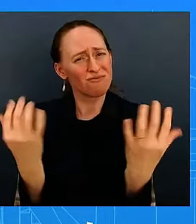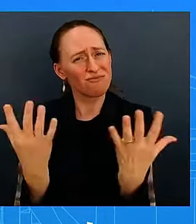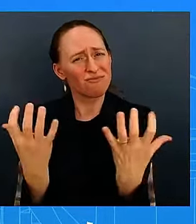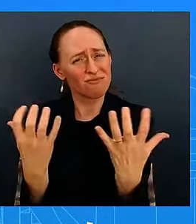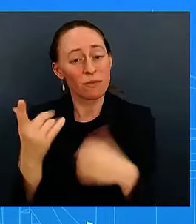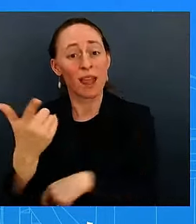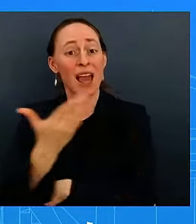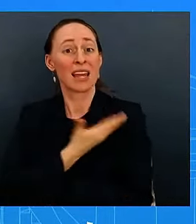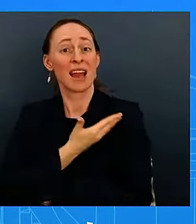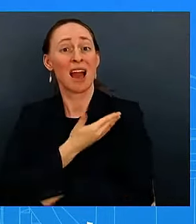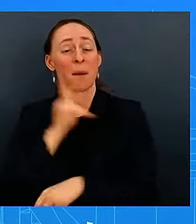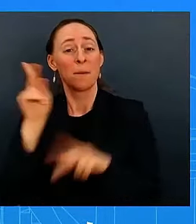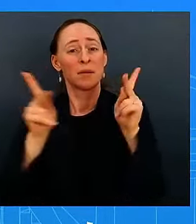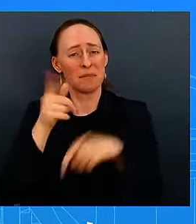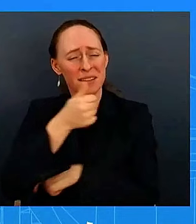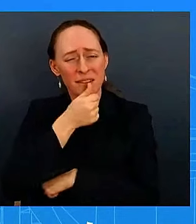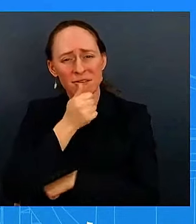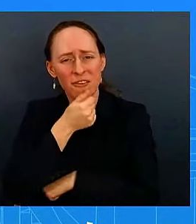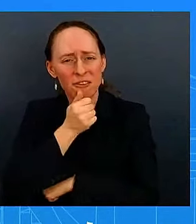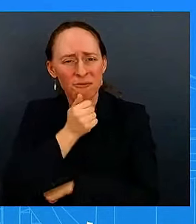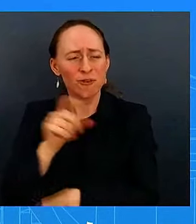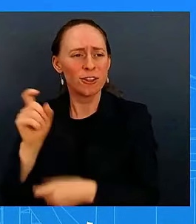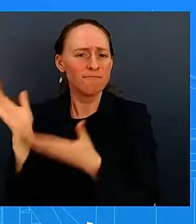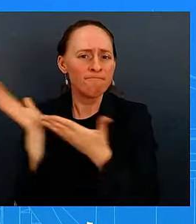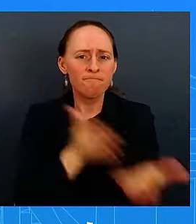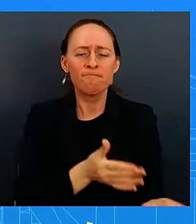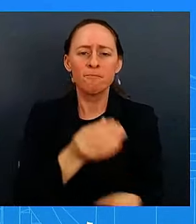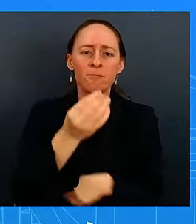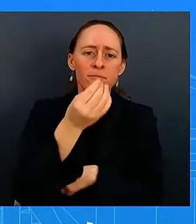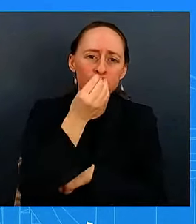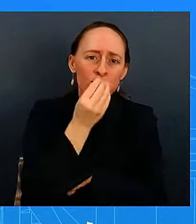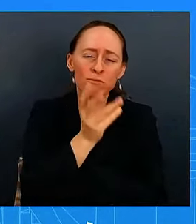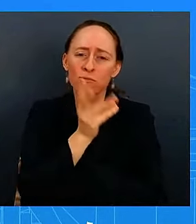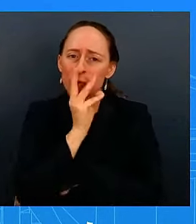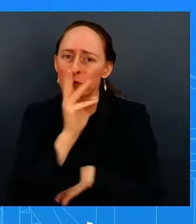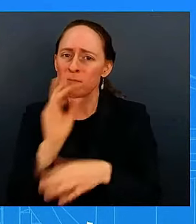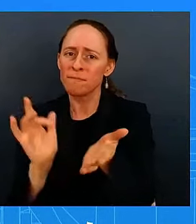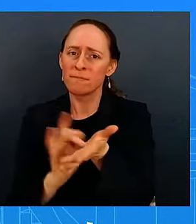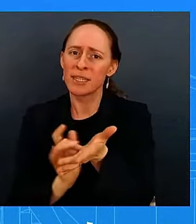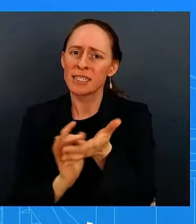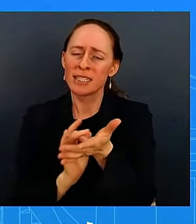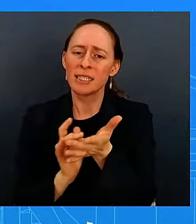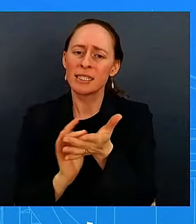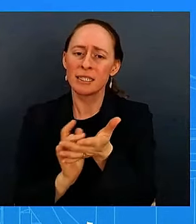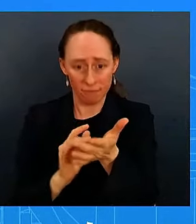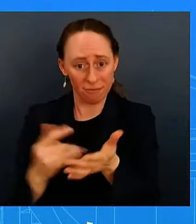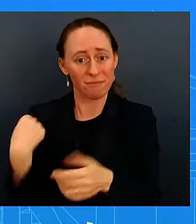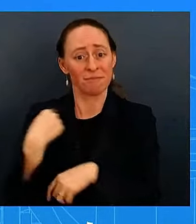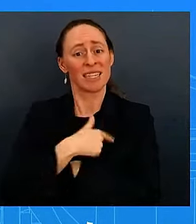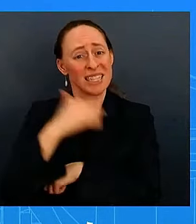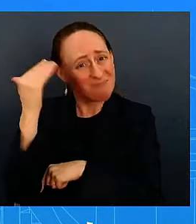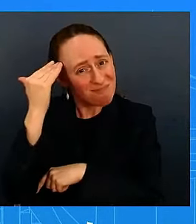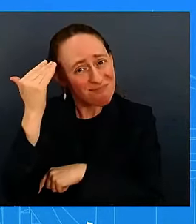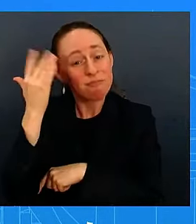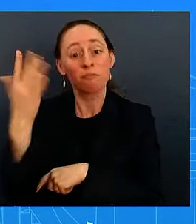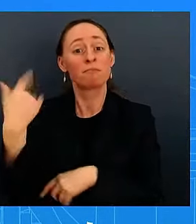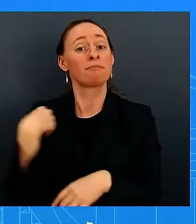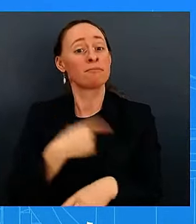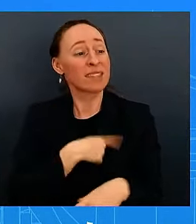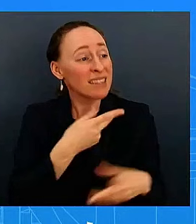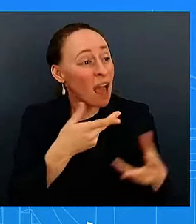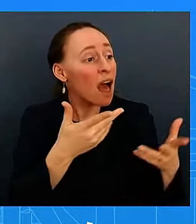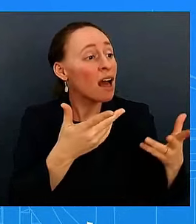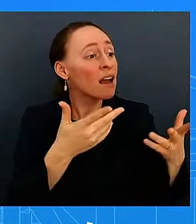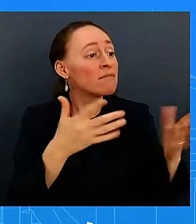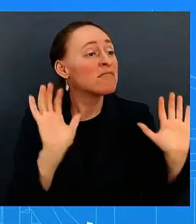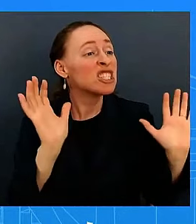aid uh into gaza and so it's not going to stop us it's not going to stop us from having uh continuous conversations uh those diplomatic